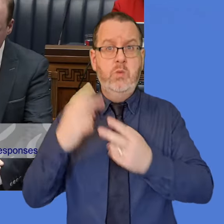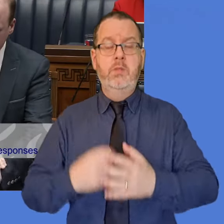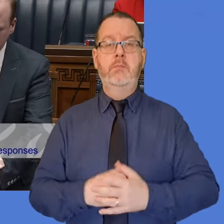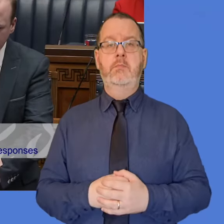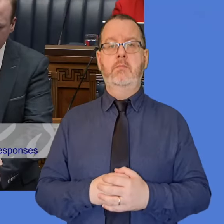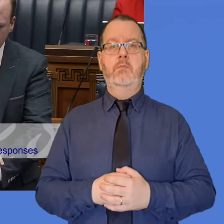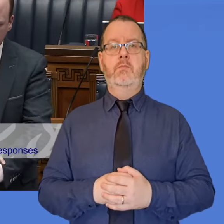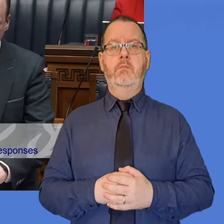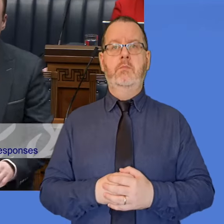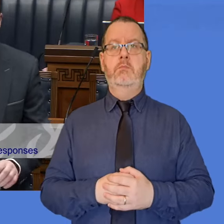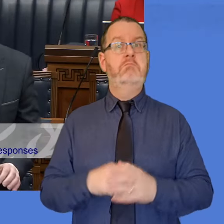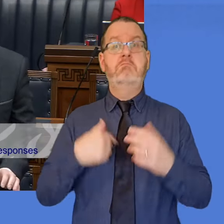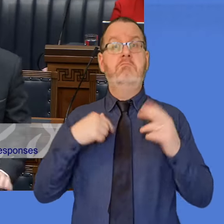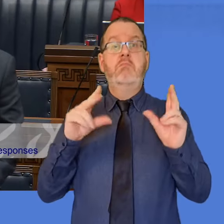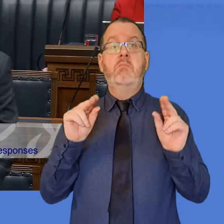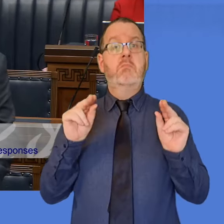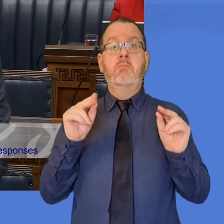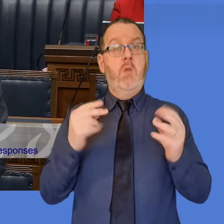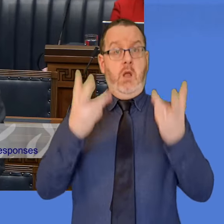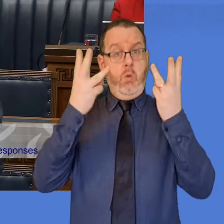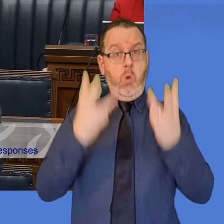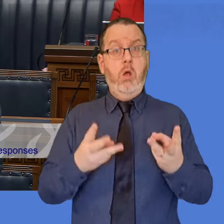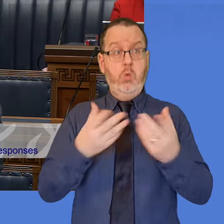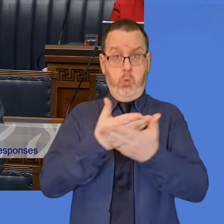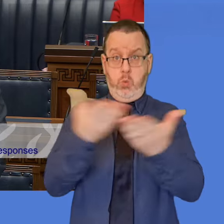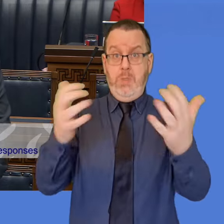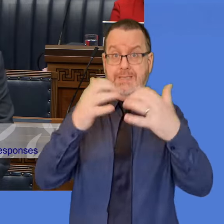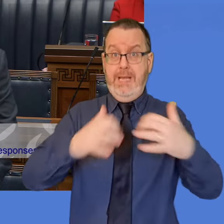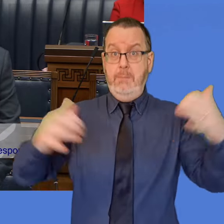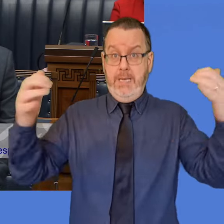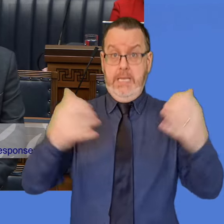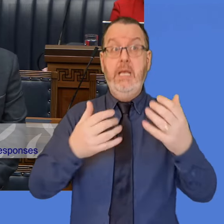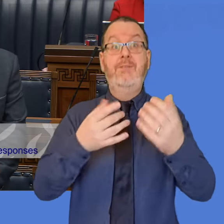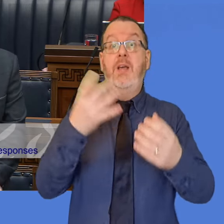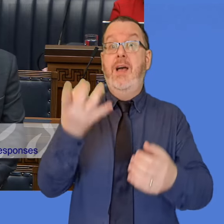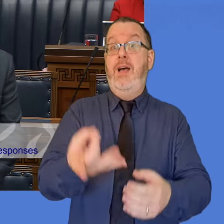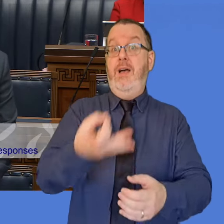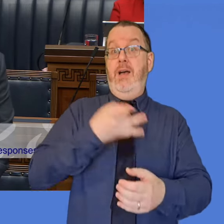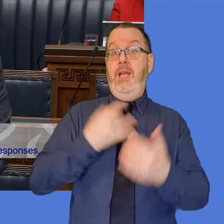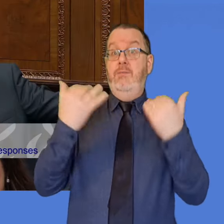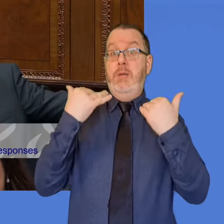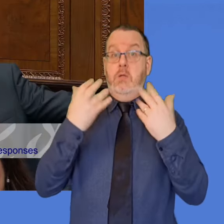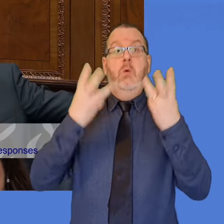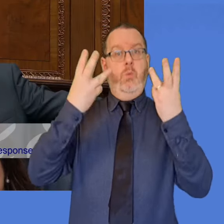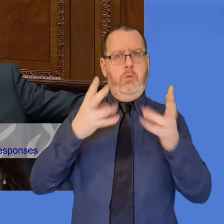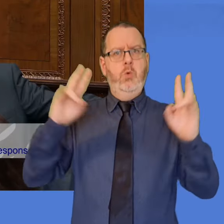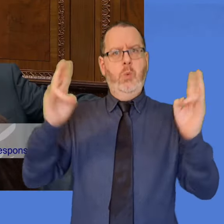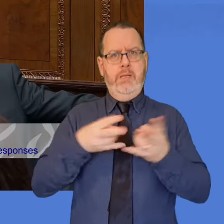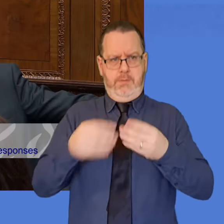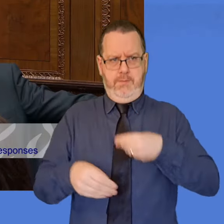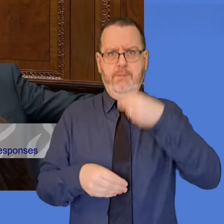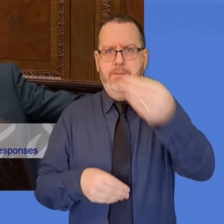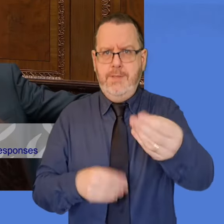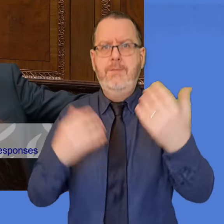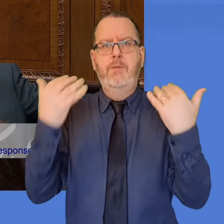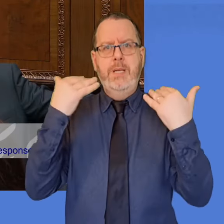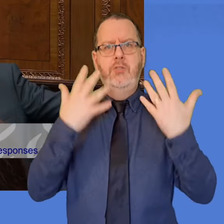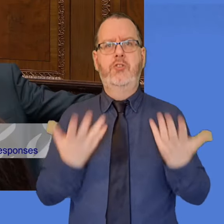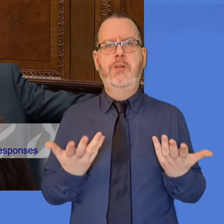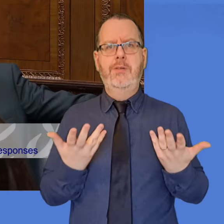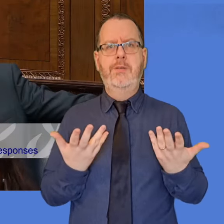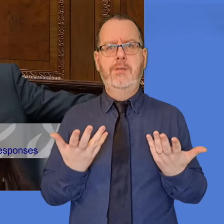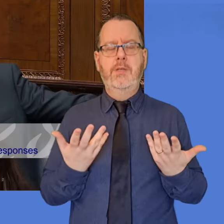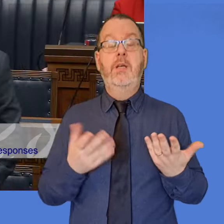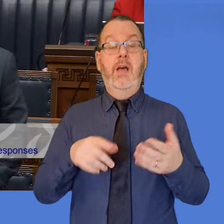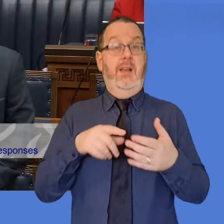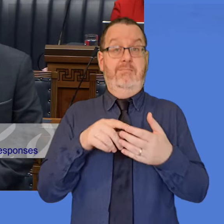this practice because I want Assembly members to get the information in the most timely way possible. There is,